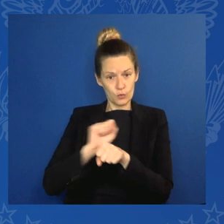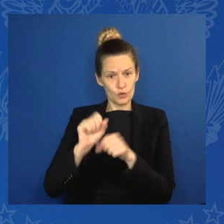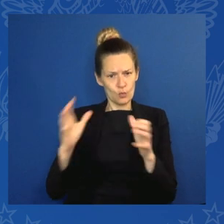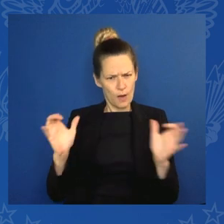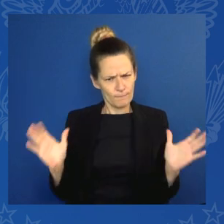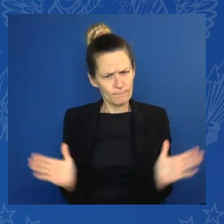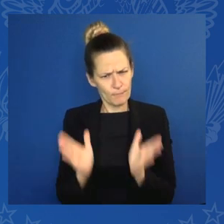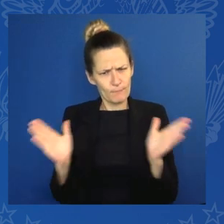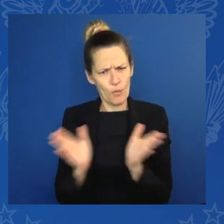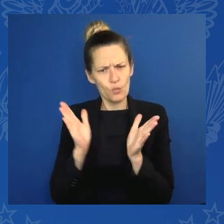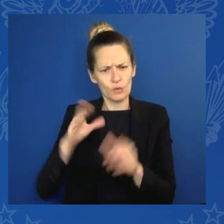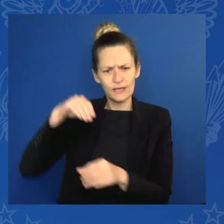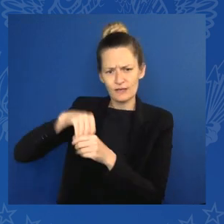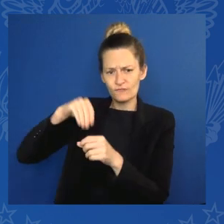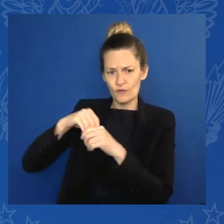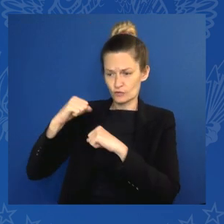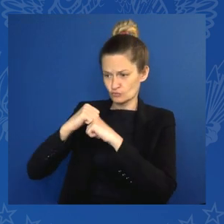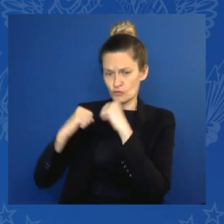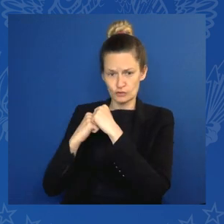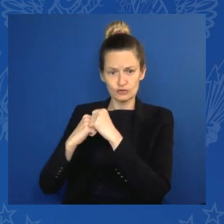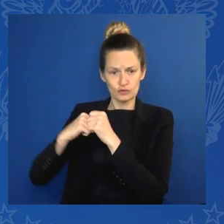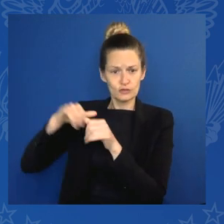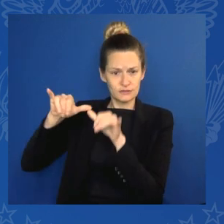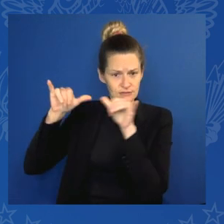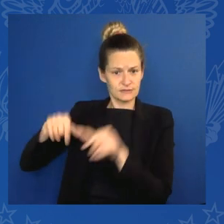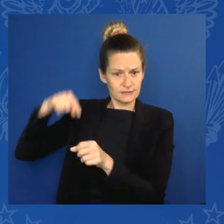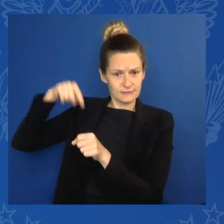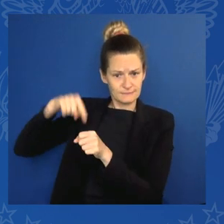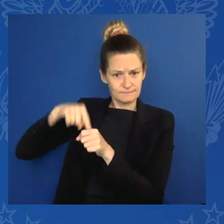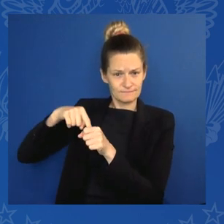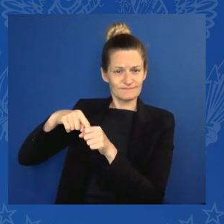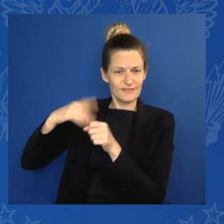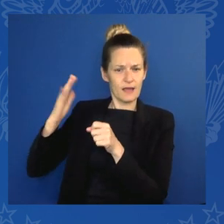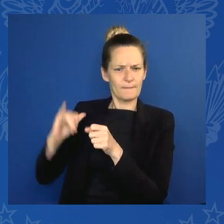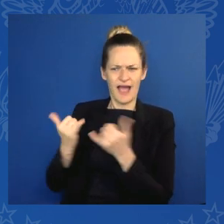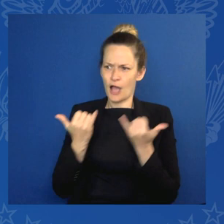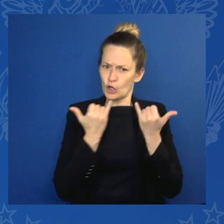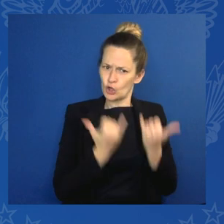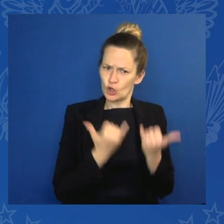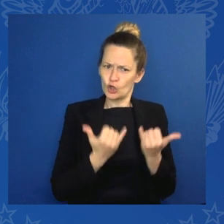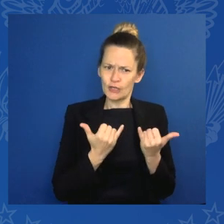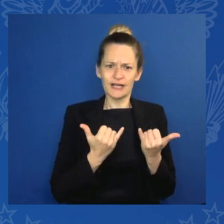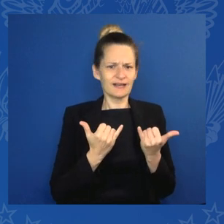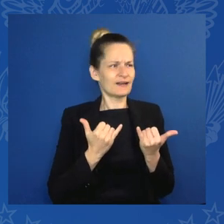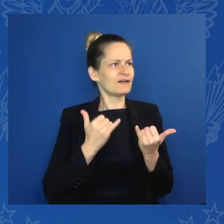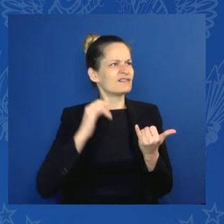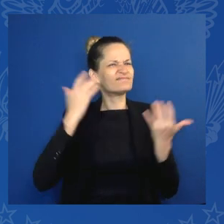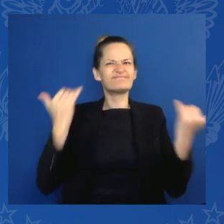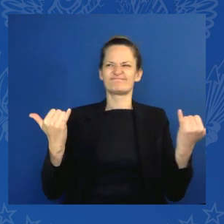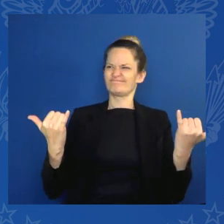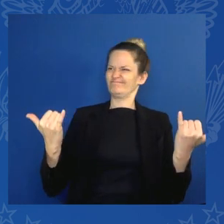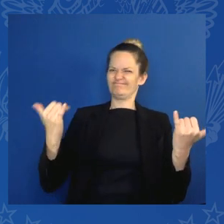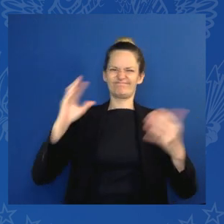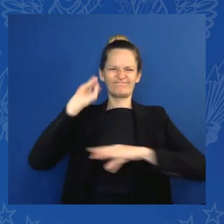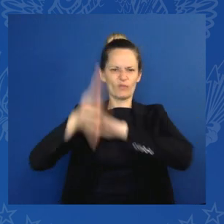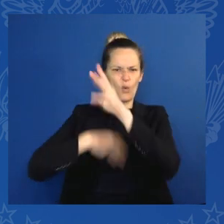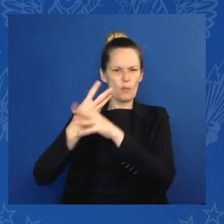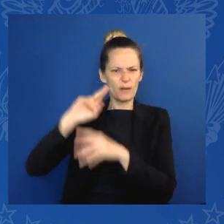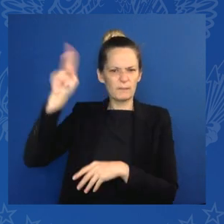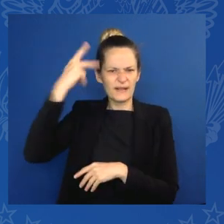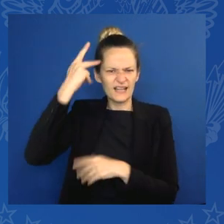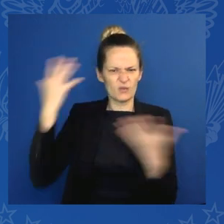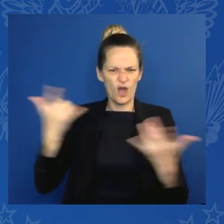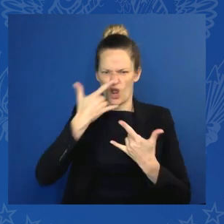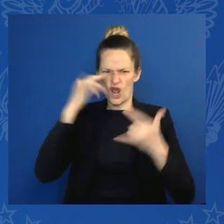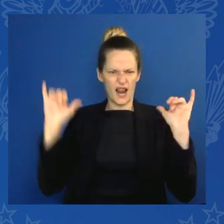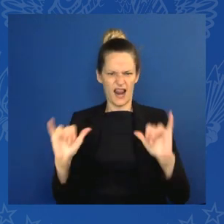the current geopolitical situation. We have therefore discussed how our investment globally in climate-neutral and low-carbon